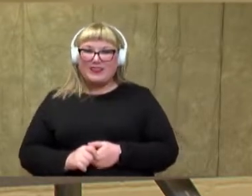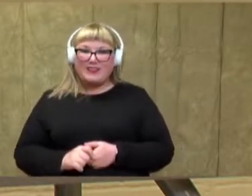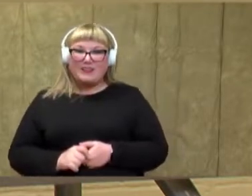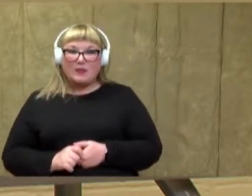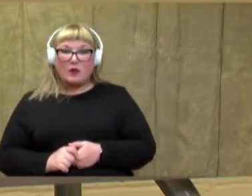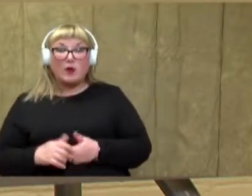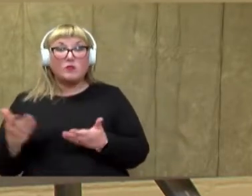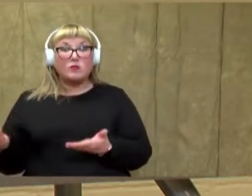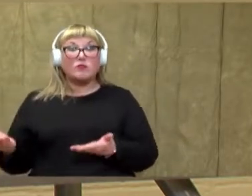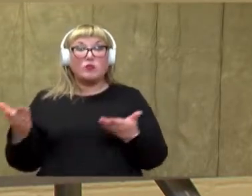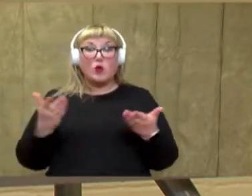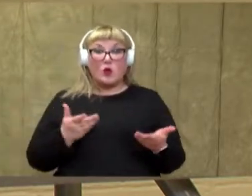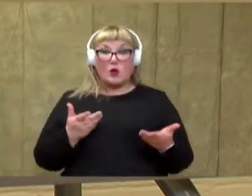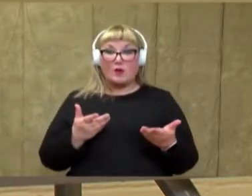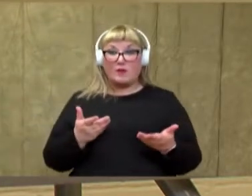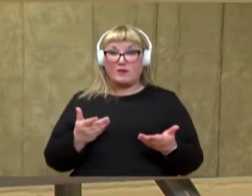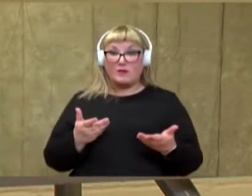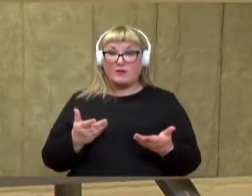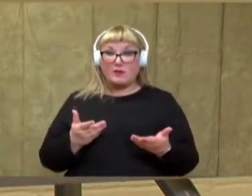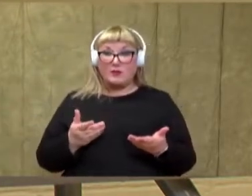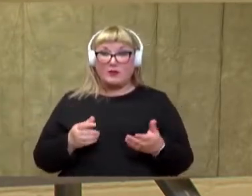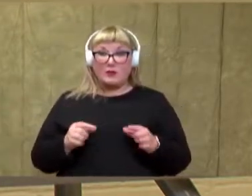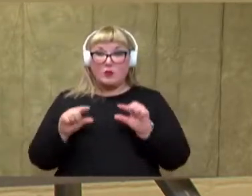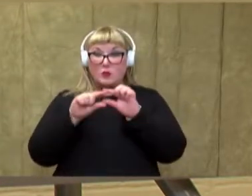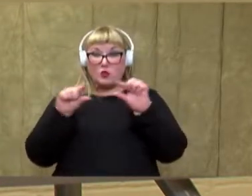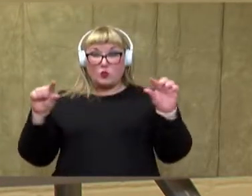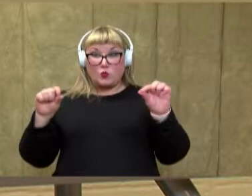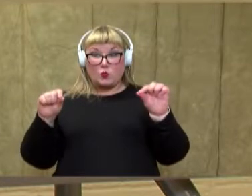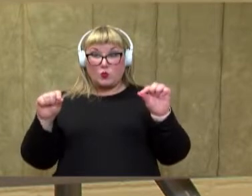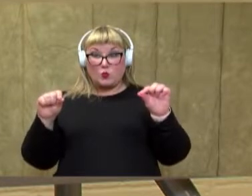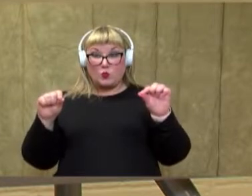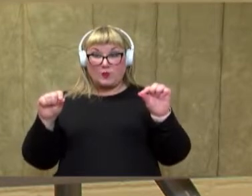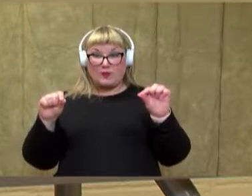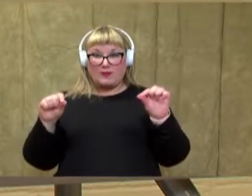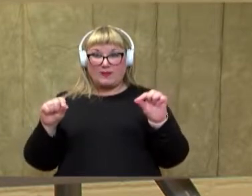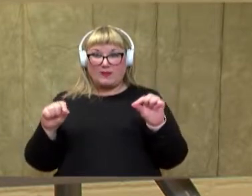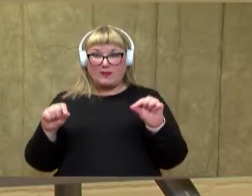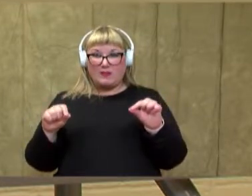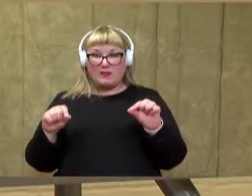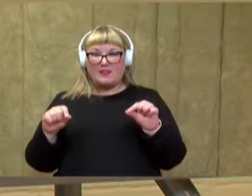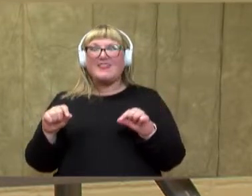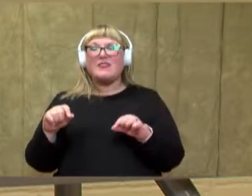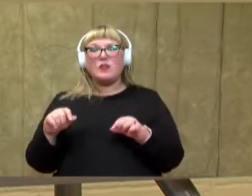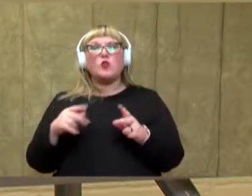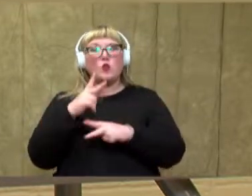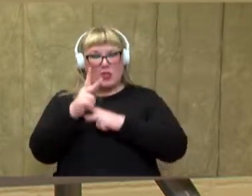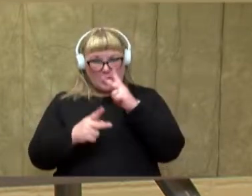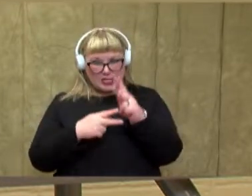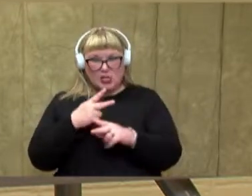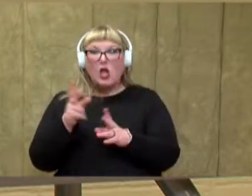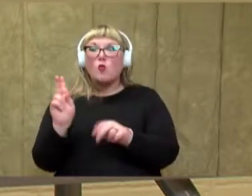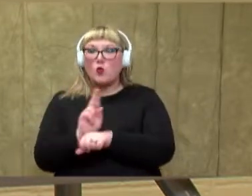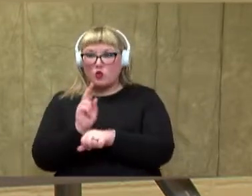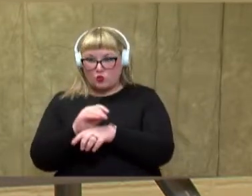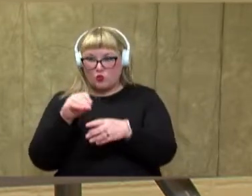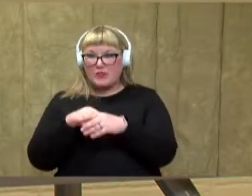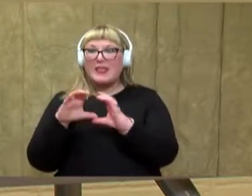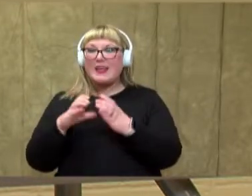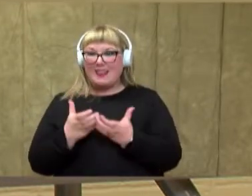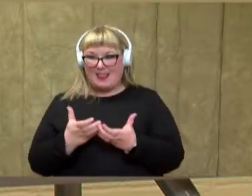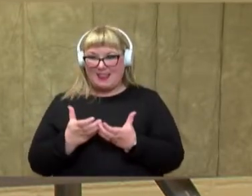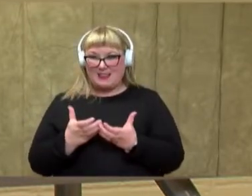I have brought some cubes. These are the kind of cubes that we use in our classroom,